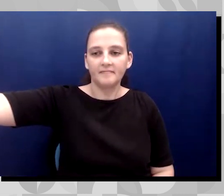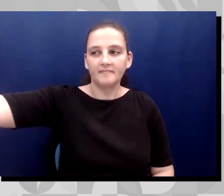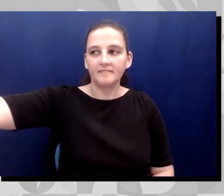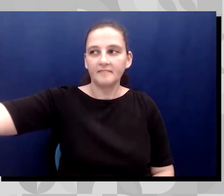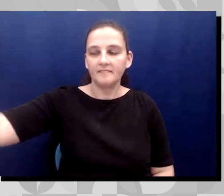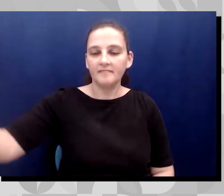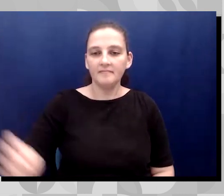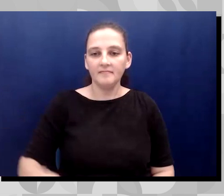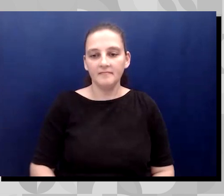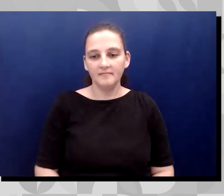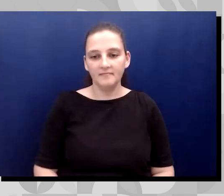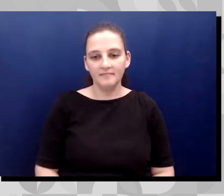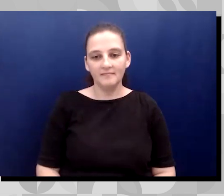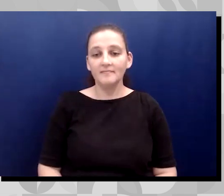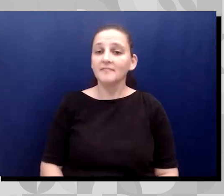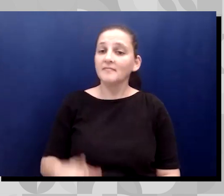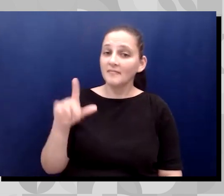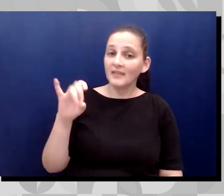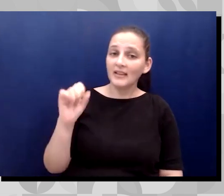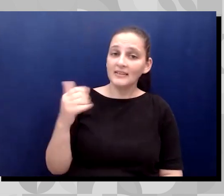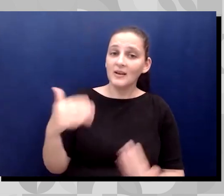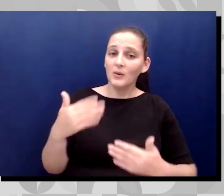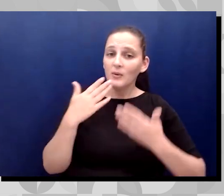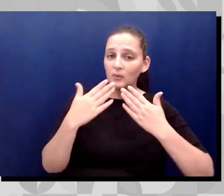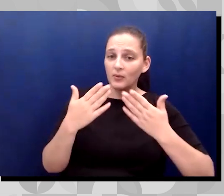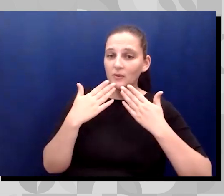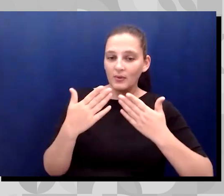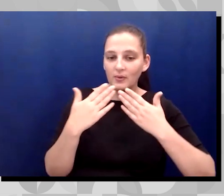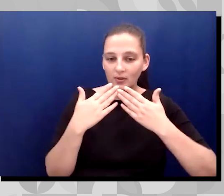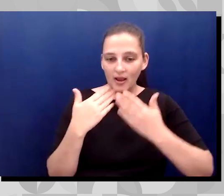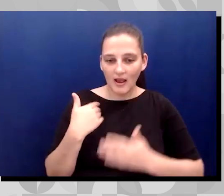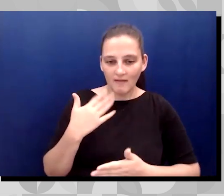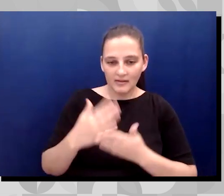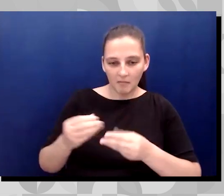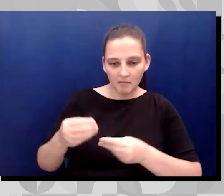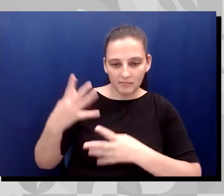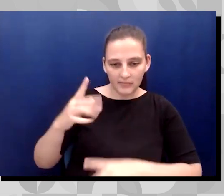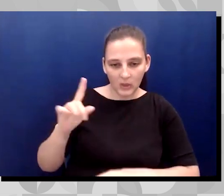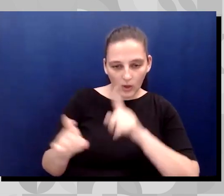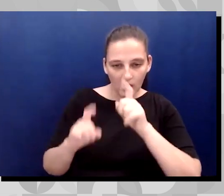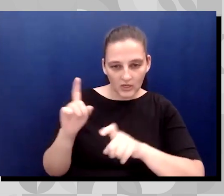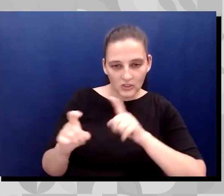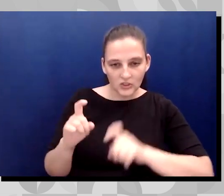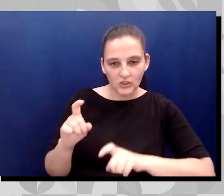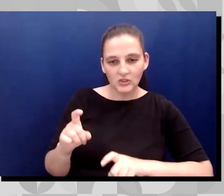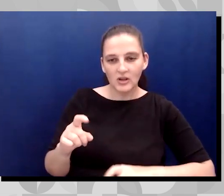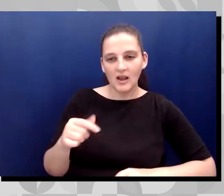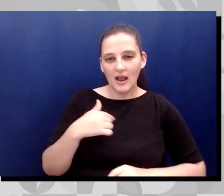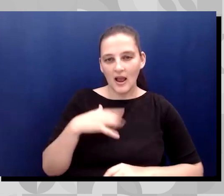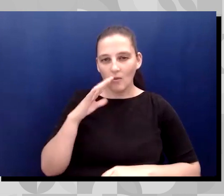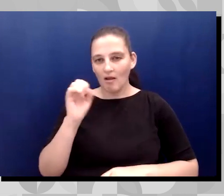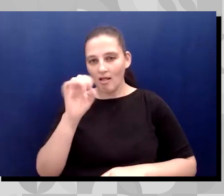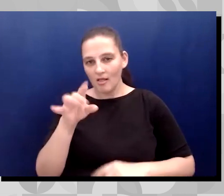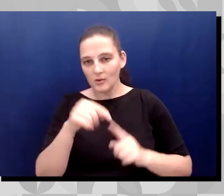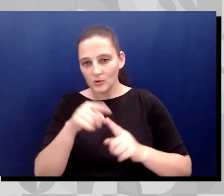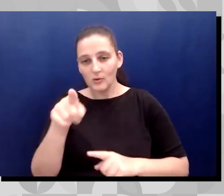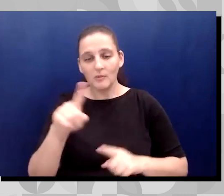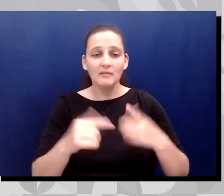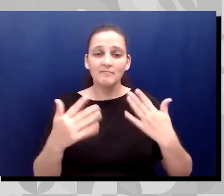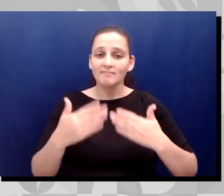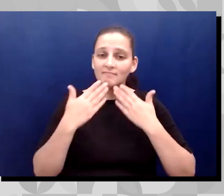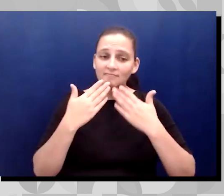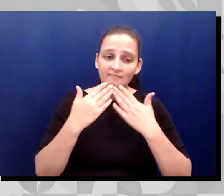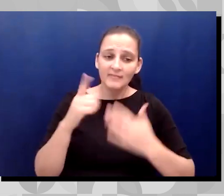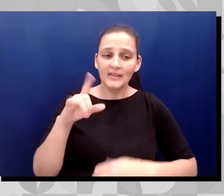Lisa, thank you so much. You do have a couple questions in the chat box that I'll send over to you in the meantime. But Lisa, thank you so much for the work that you do